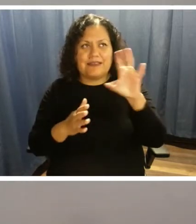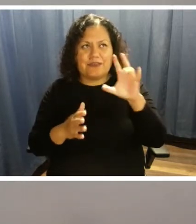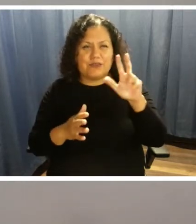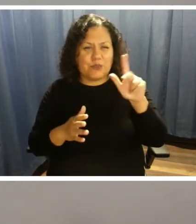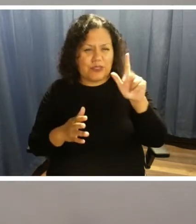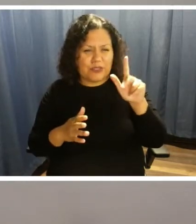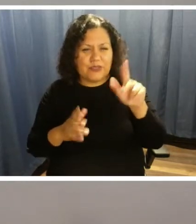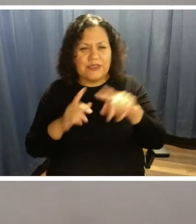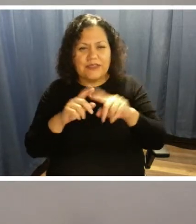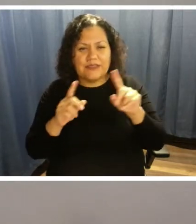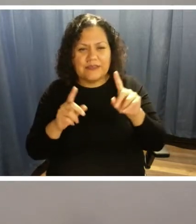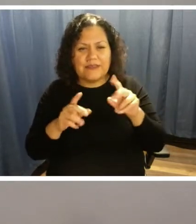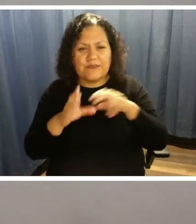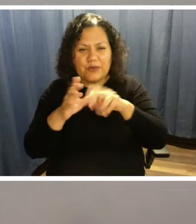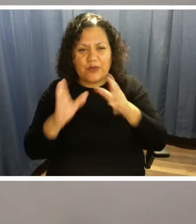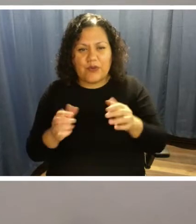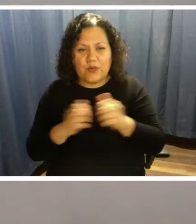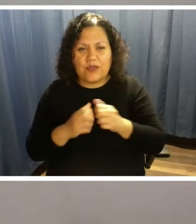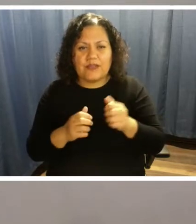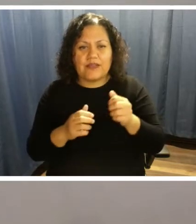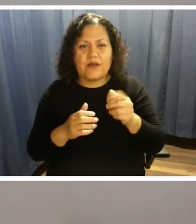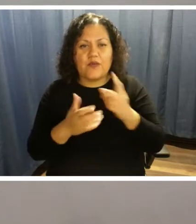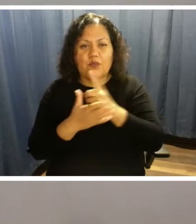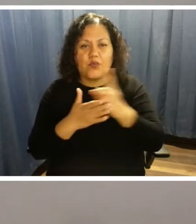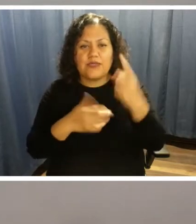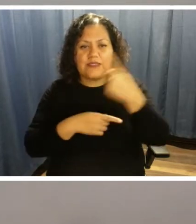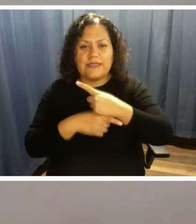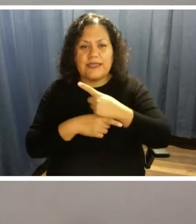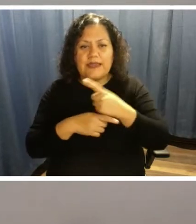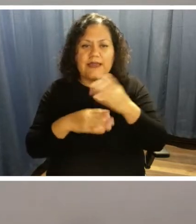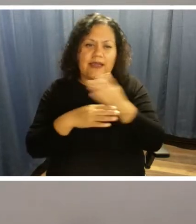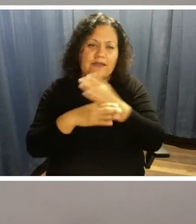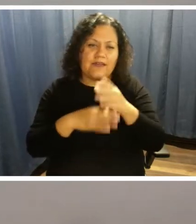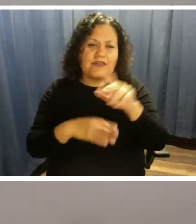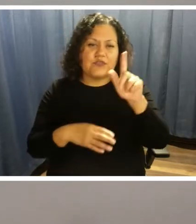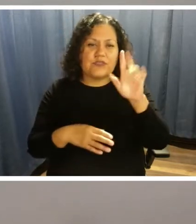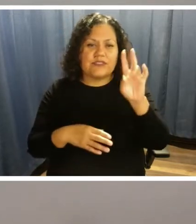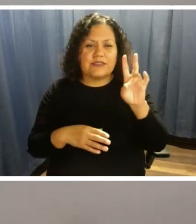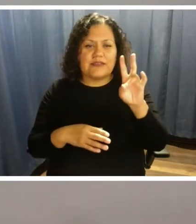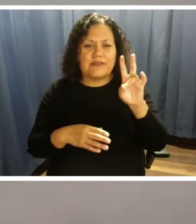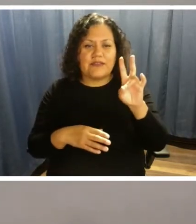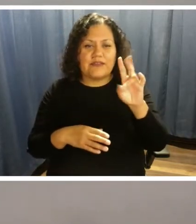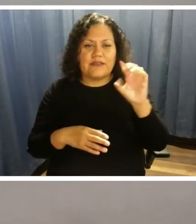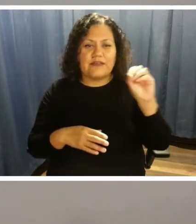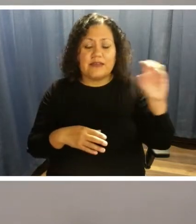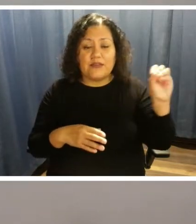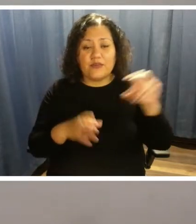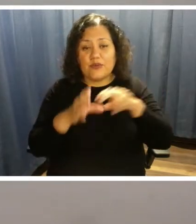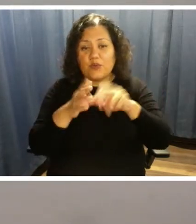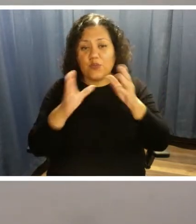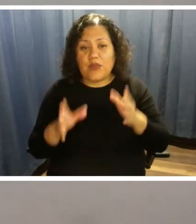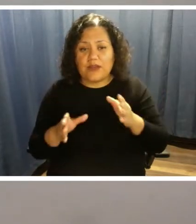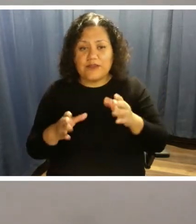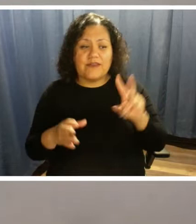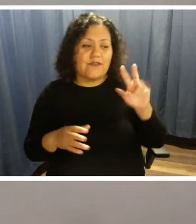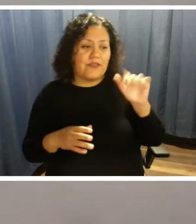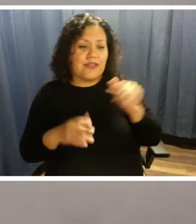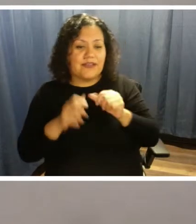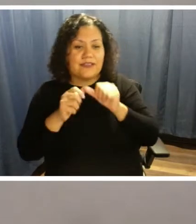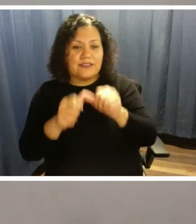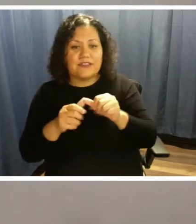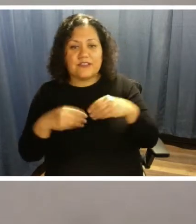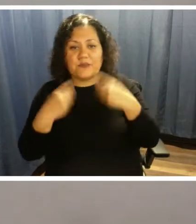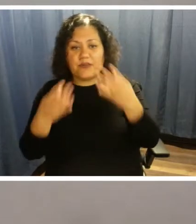riders, with a weekday average in excess of 2,700 riders. VIA continues to provide